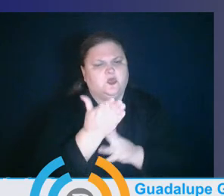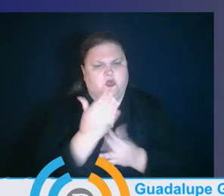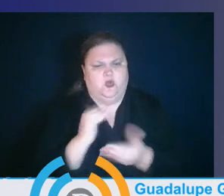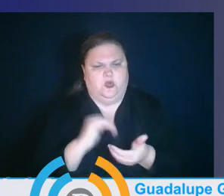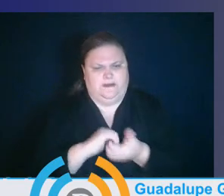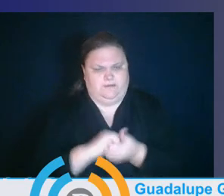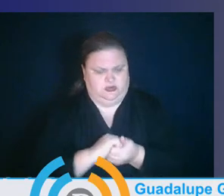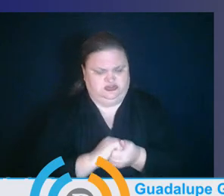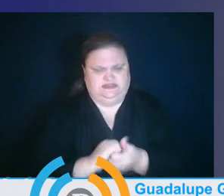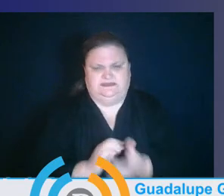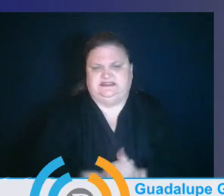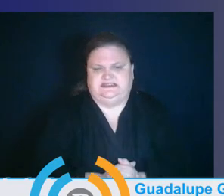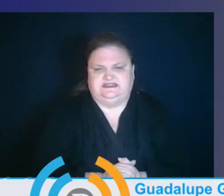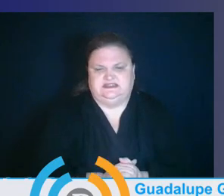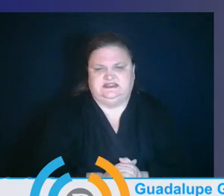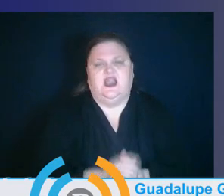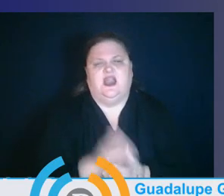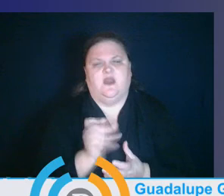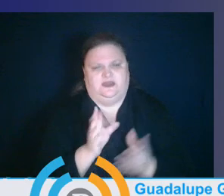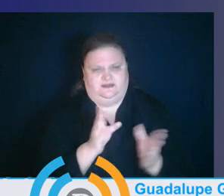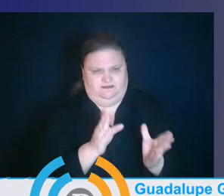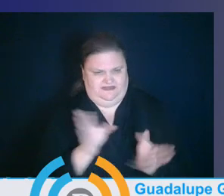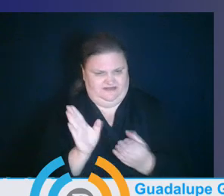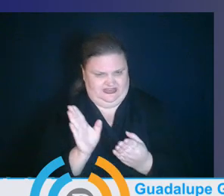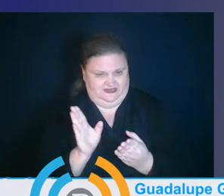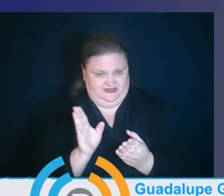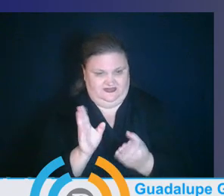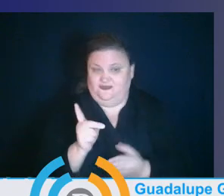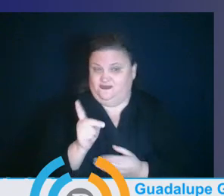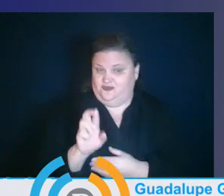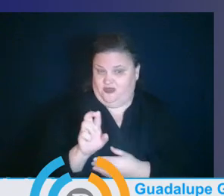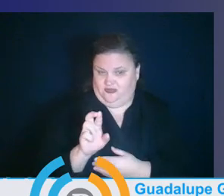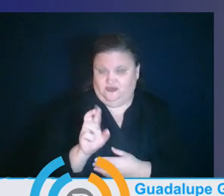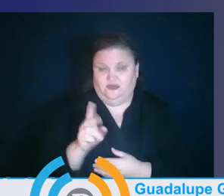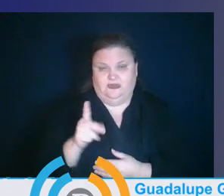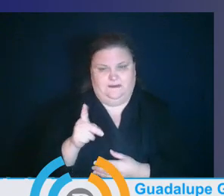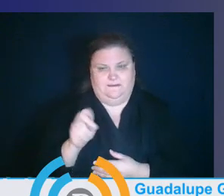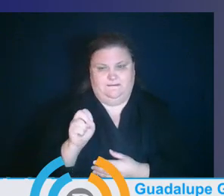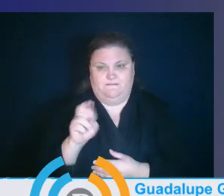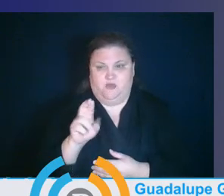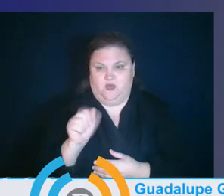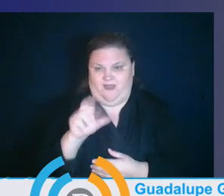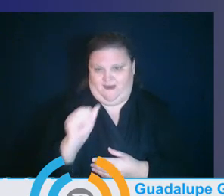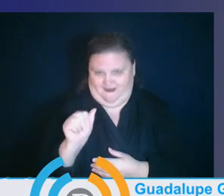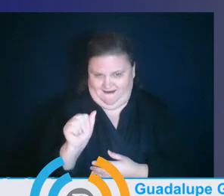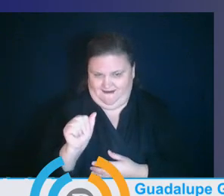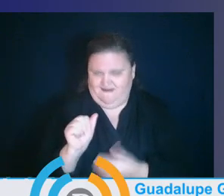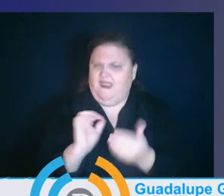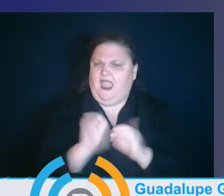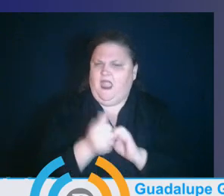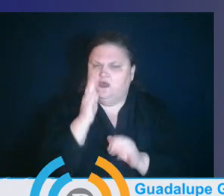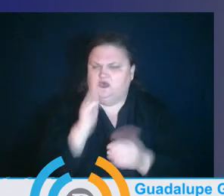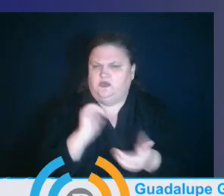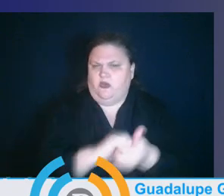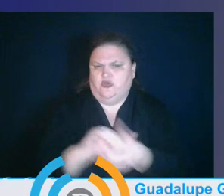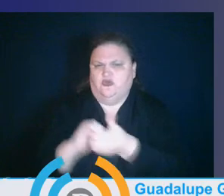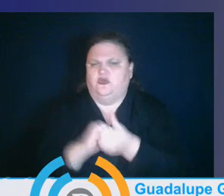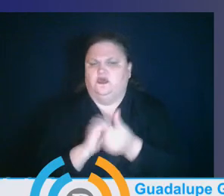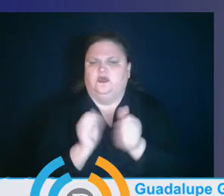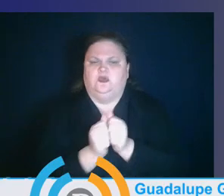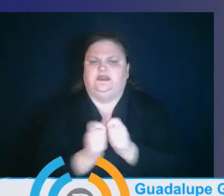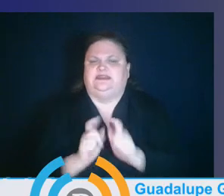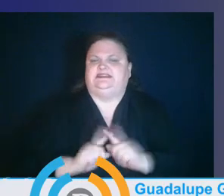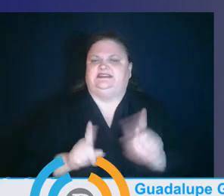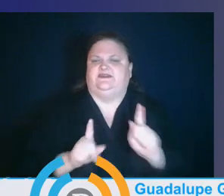to what that looks like for you, Dr. Pereira. Like how will you partner differently with external organizations that the